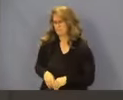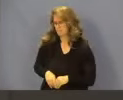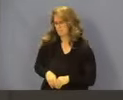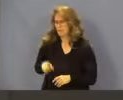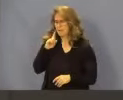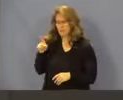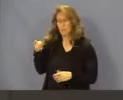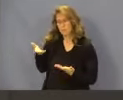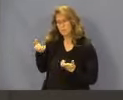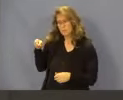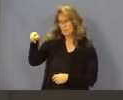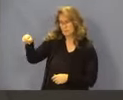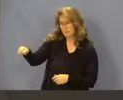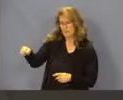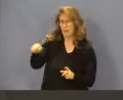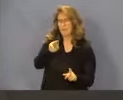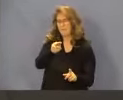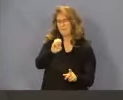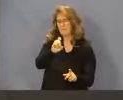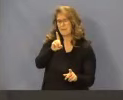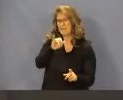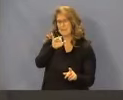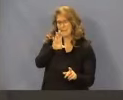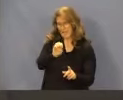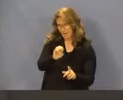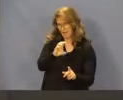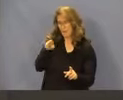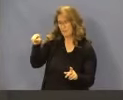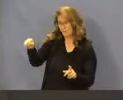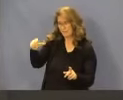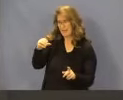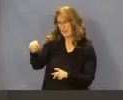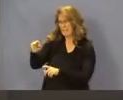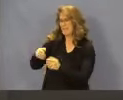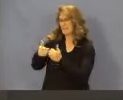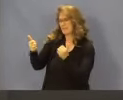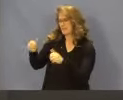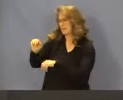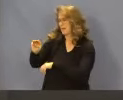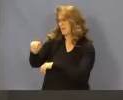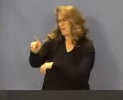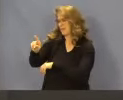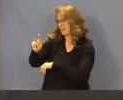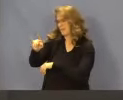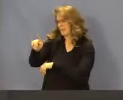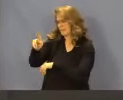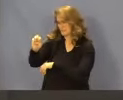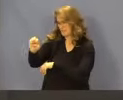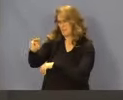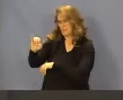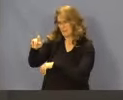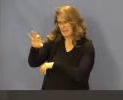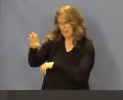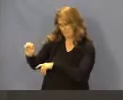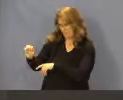Medicare reimbursement and Medicaid managed care based payments. DCH proposes an additional 10% increase on the